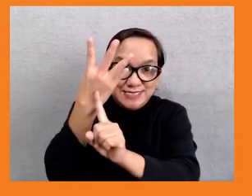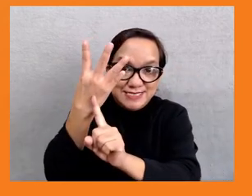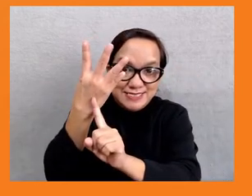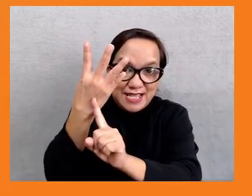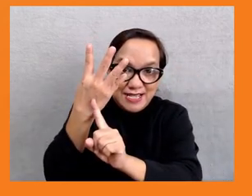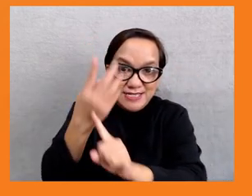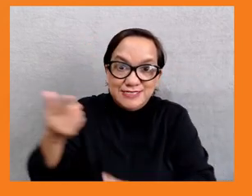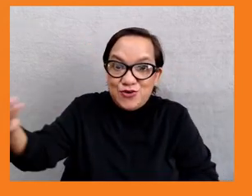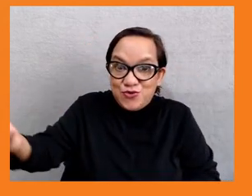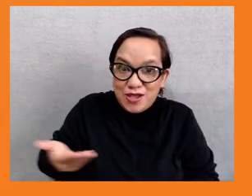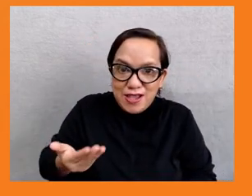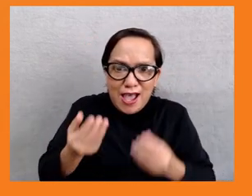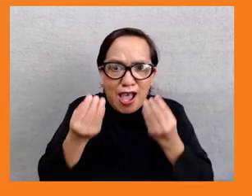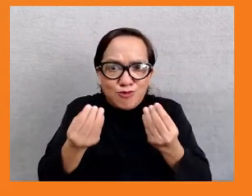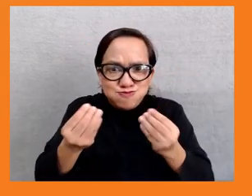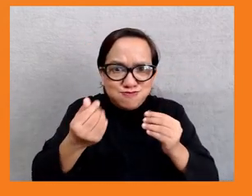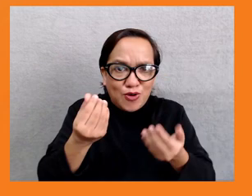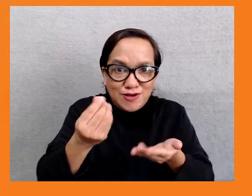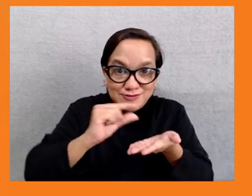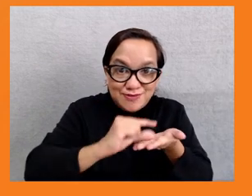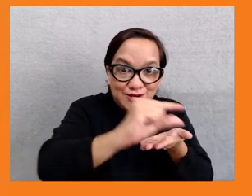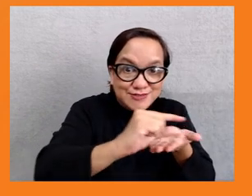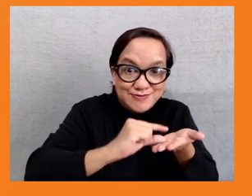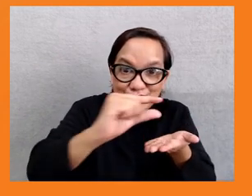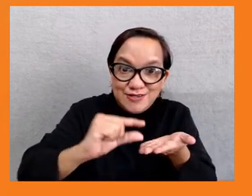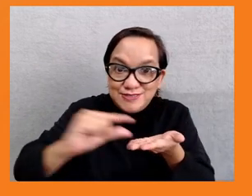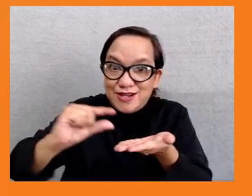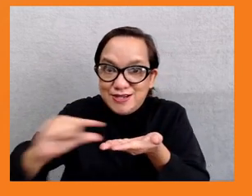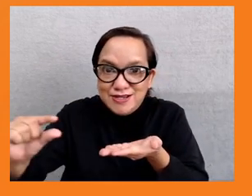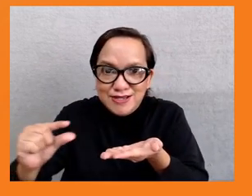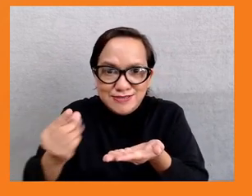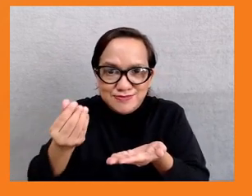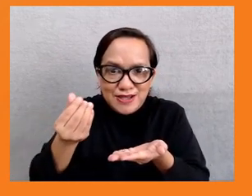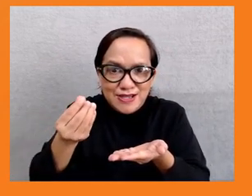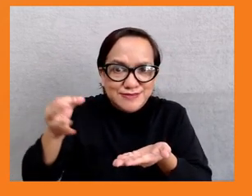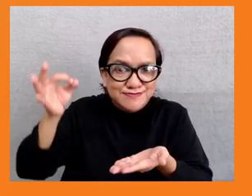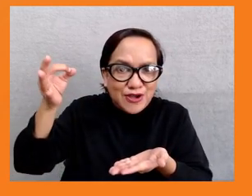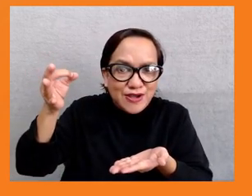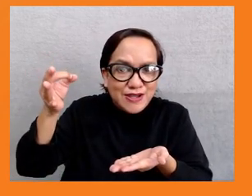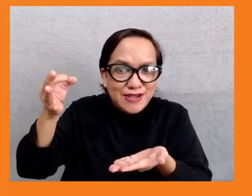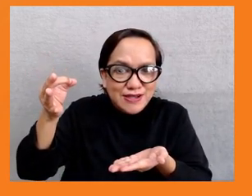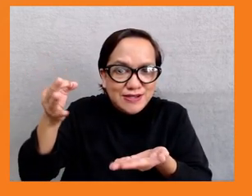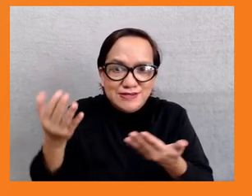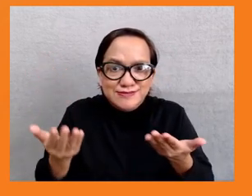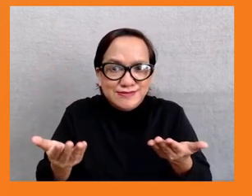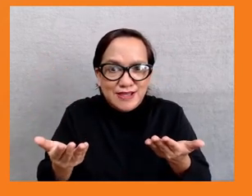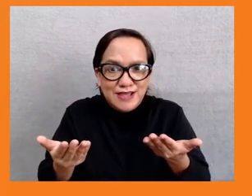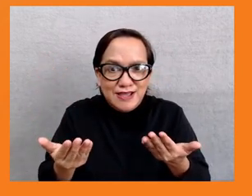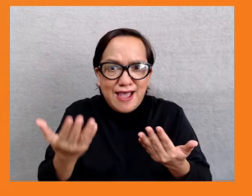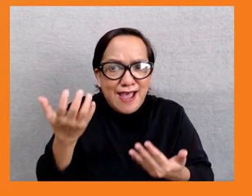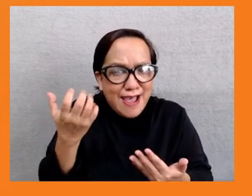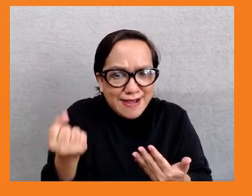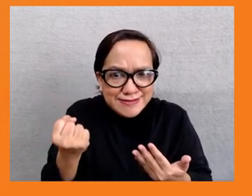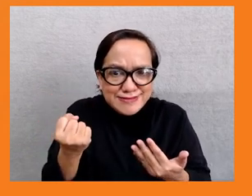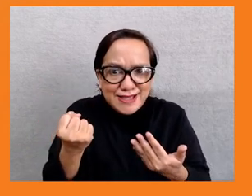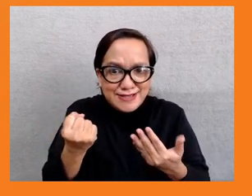rights, which provided extra financing to developing countries, should be completed and a further issuance happen in 2024 to